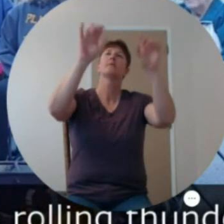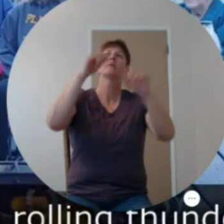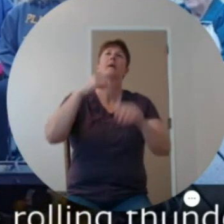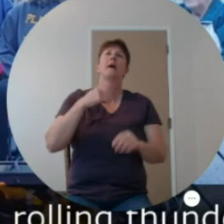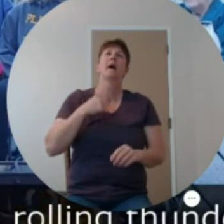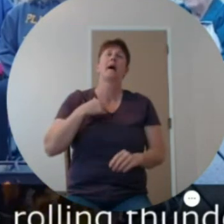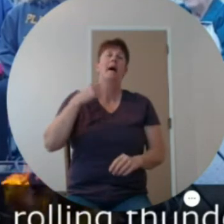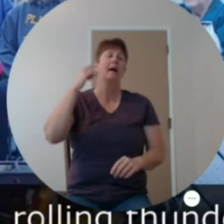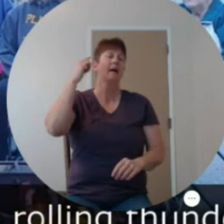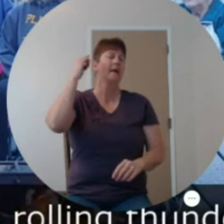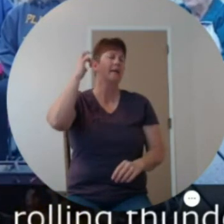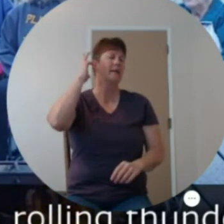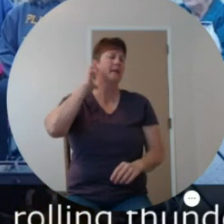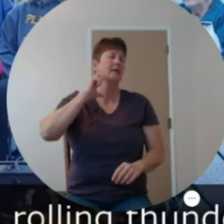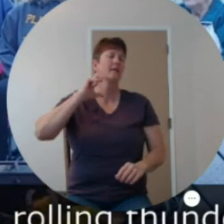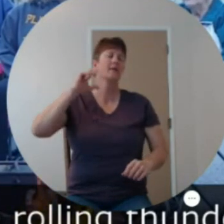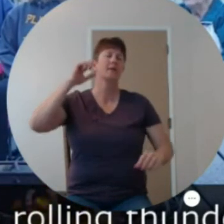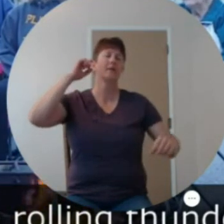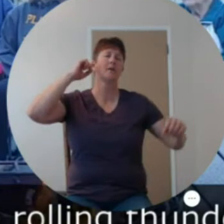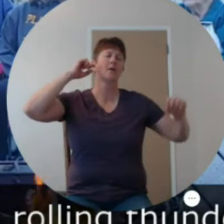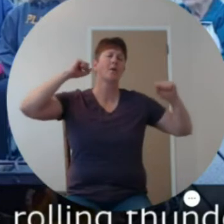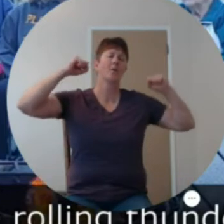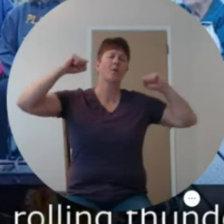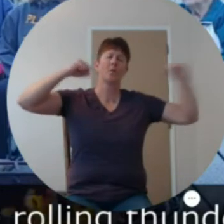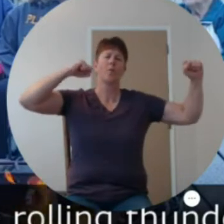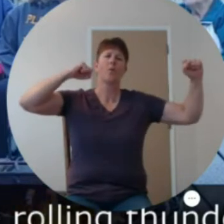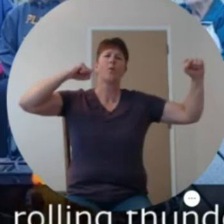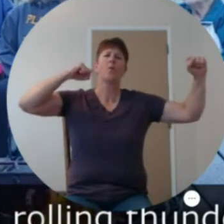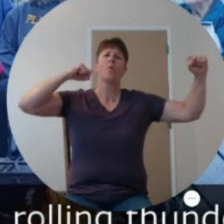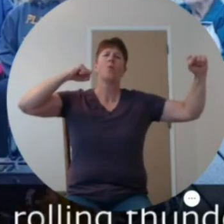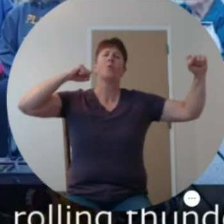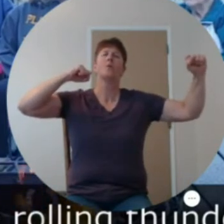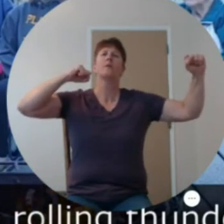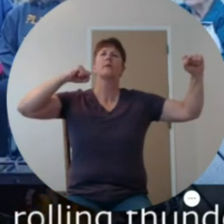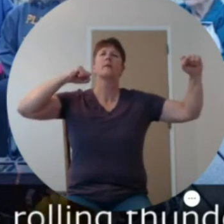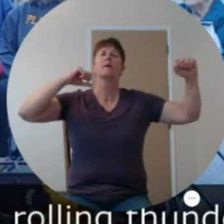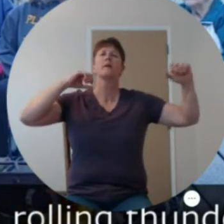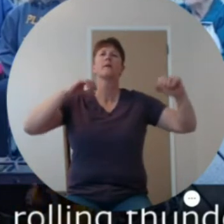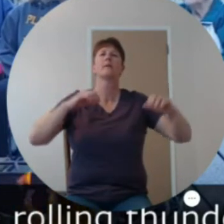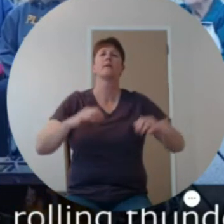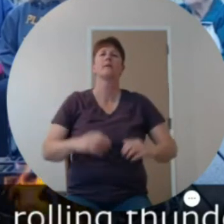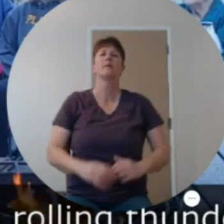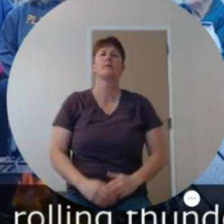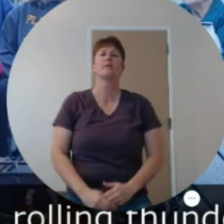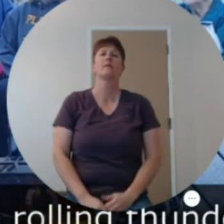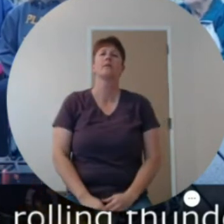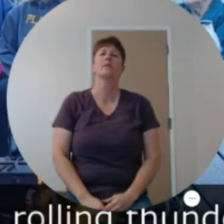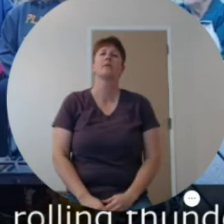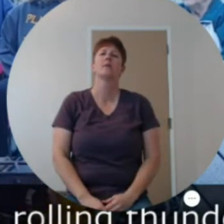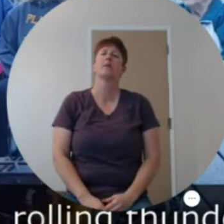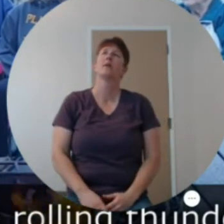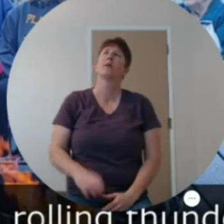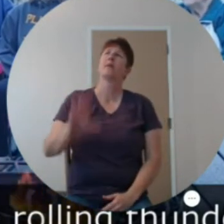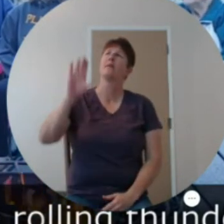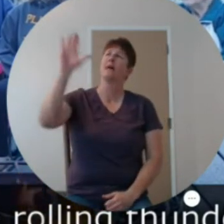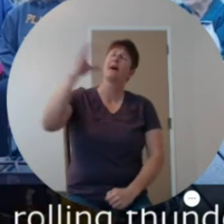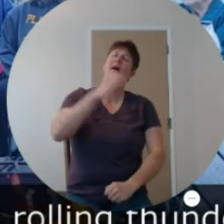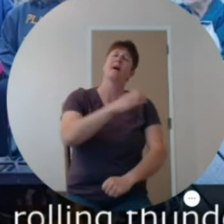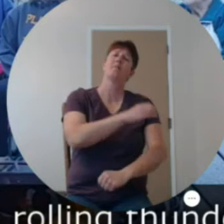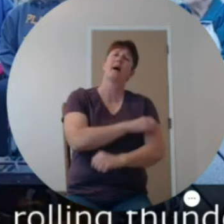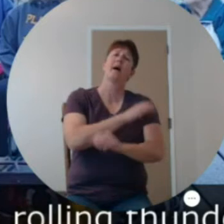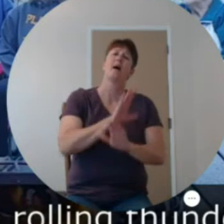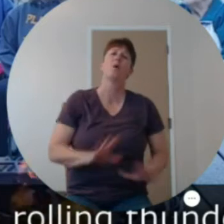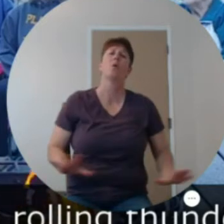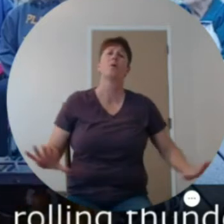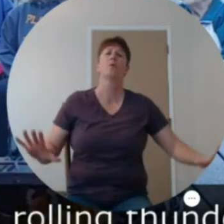I hear the rolling thunder, I fly